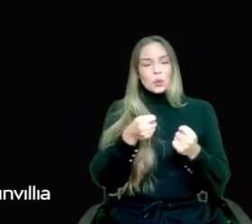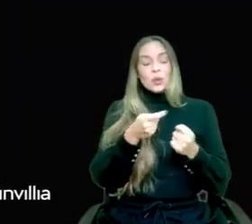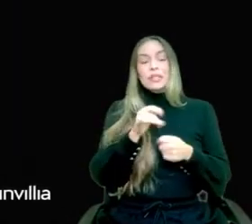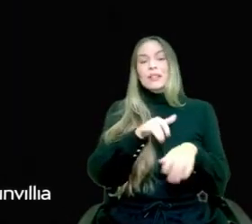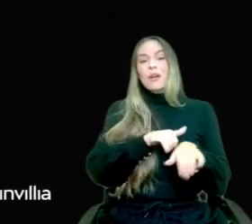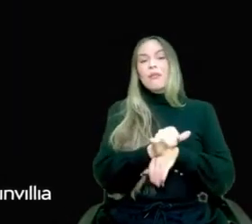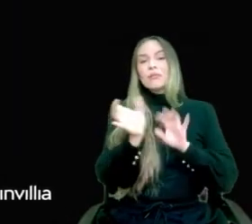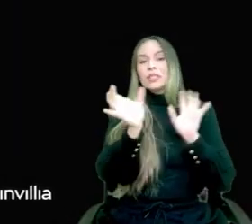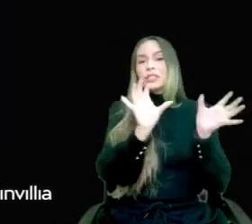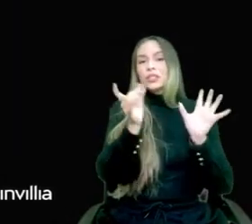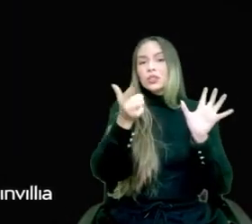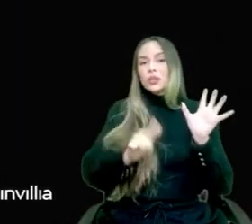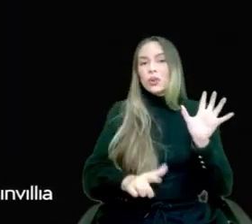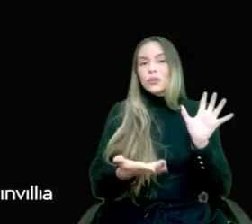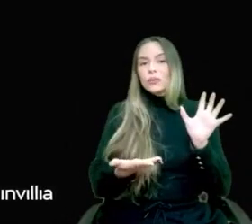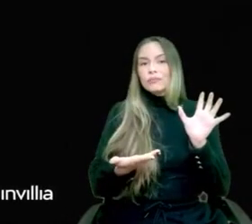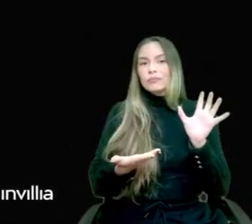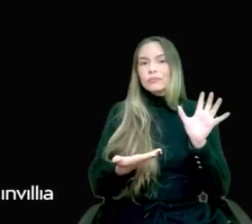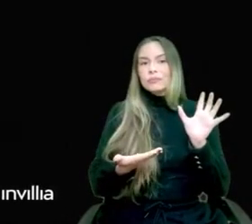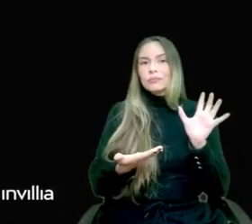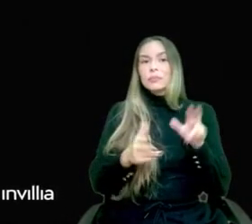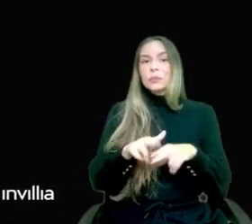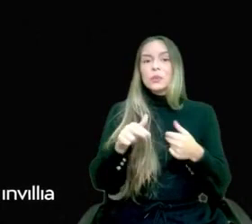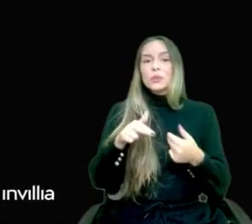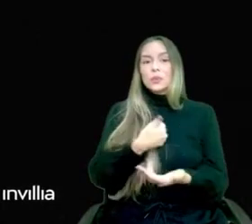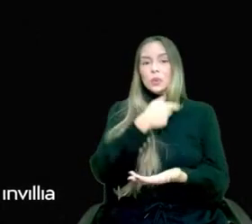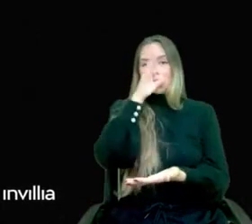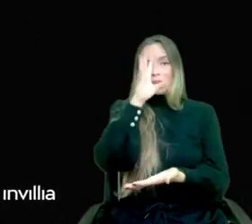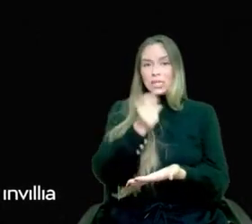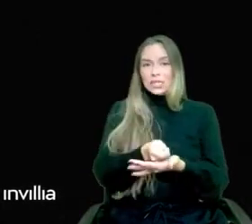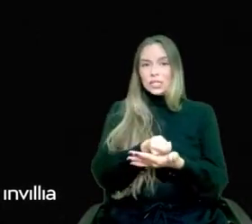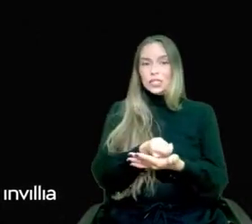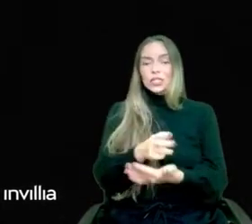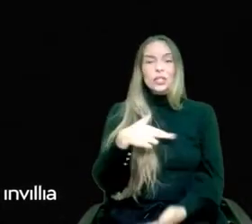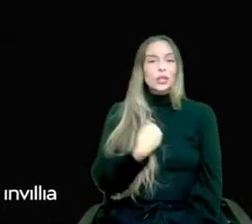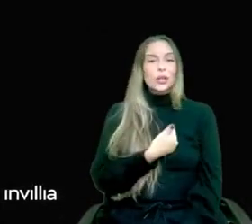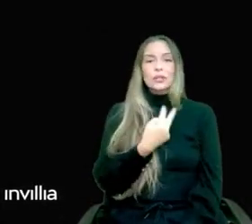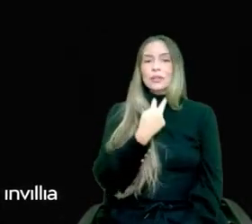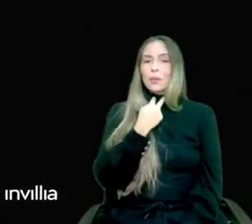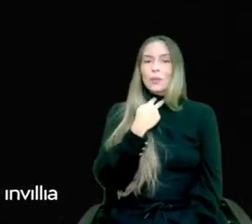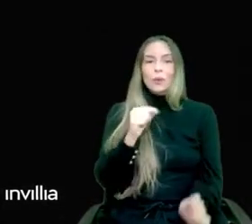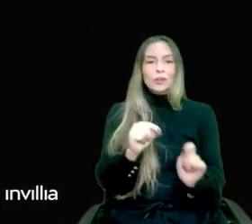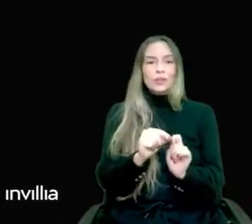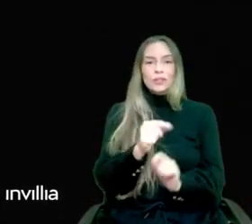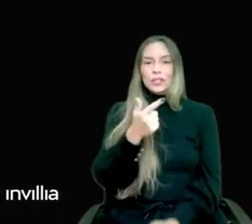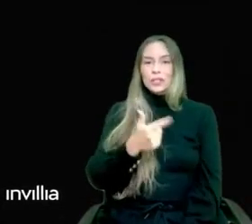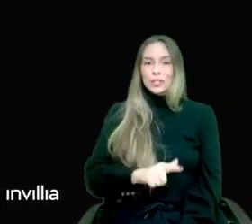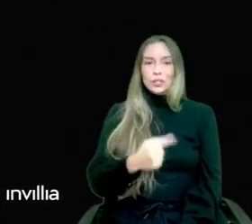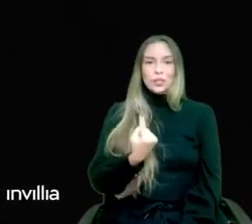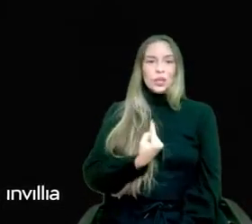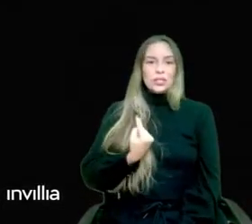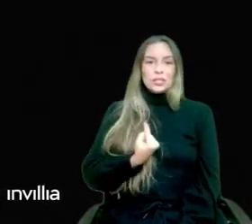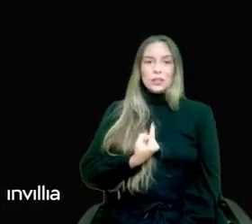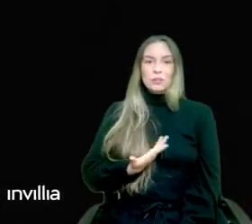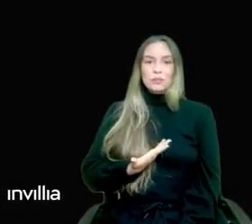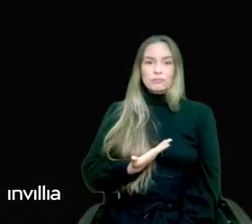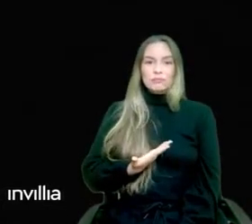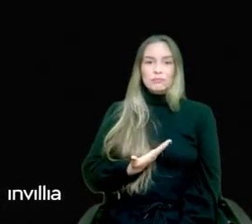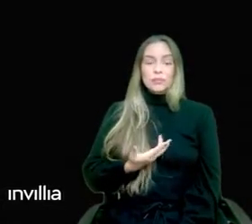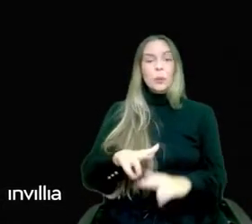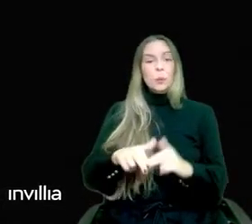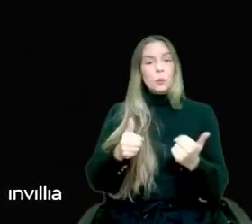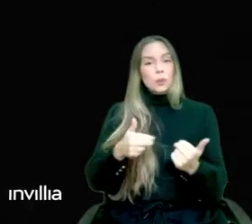We also decided we should not do that alone. So we've started by joining forces